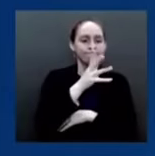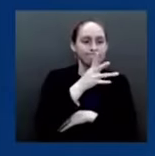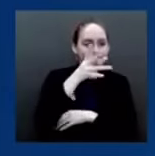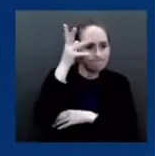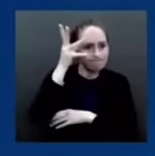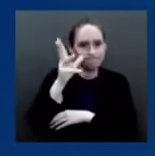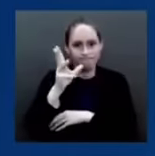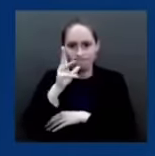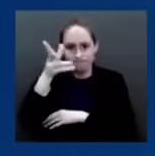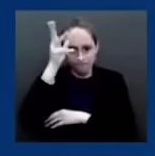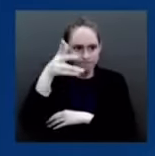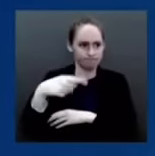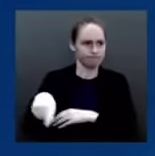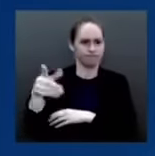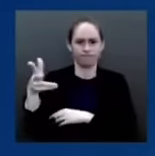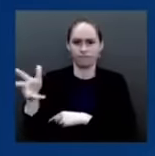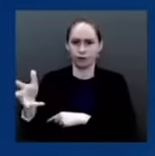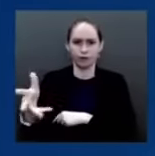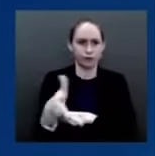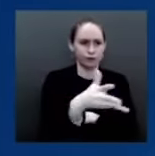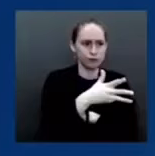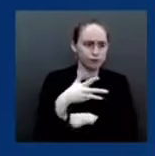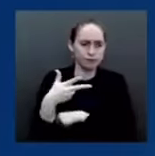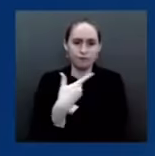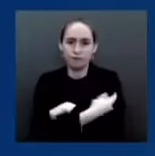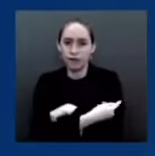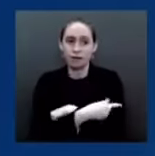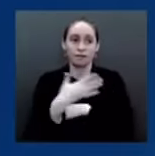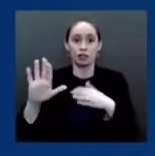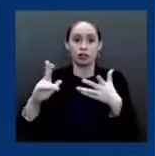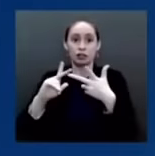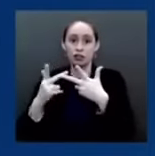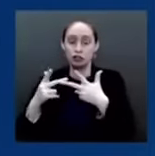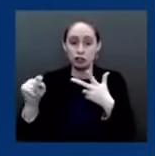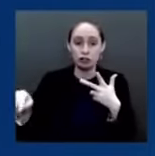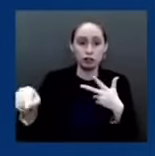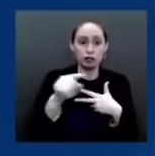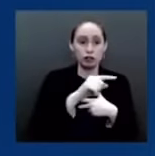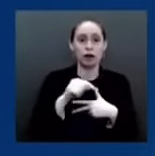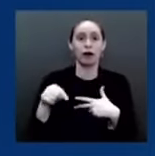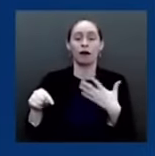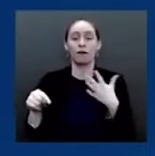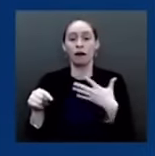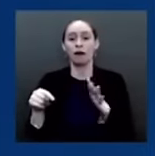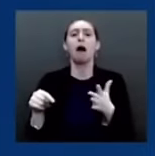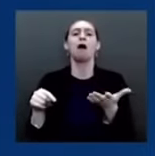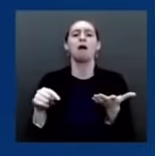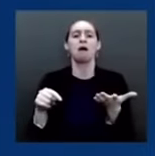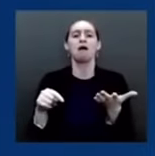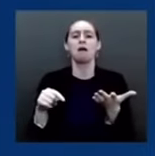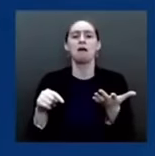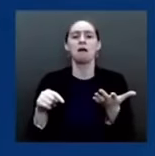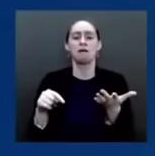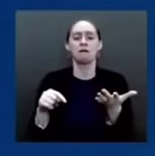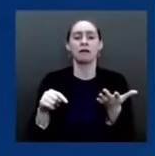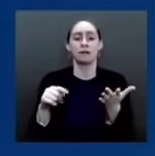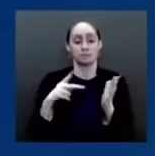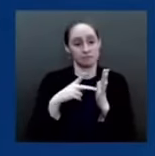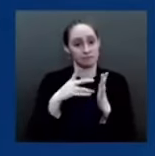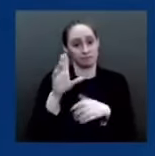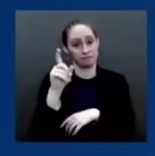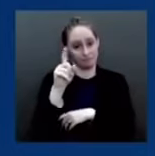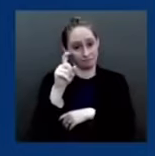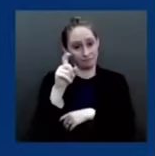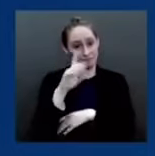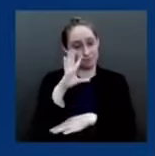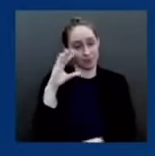boosted, although the risk is never zero in anything, the risk is low enough that we feel you should continue to go